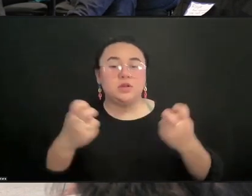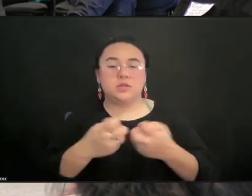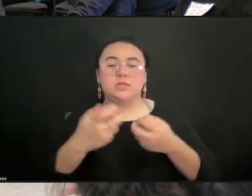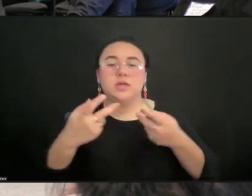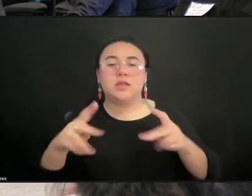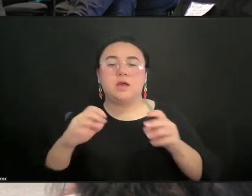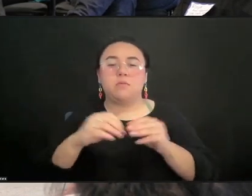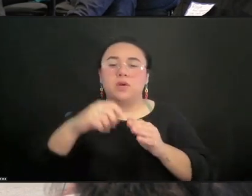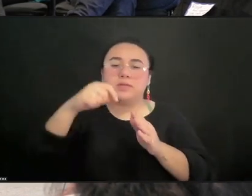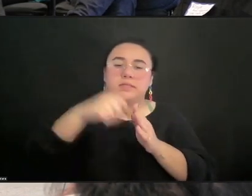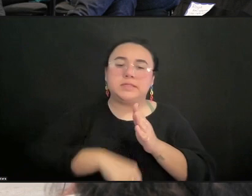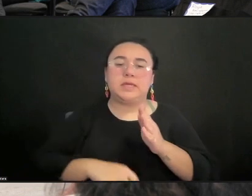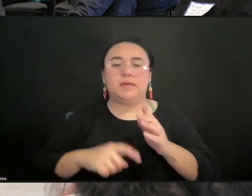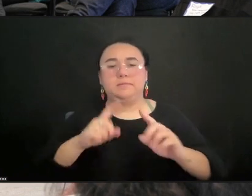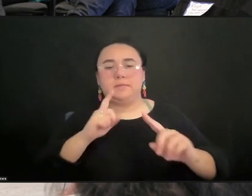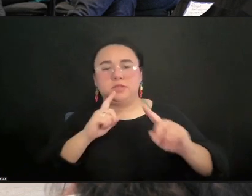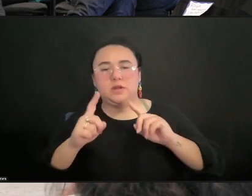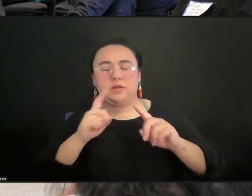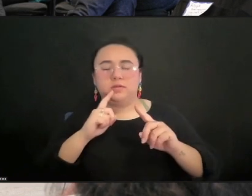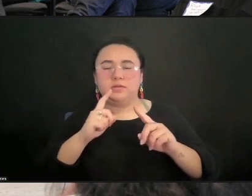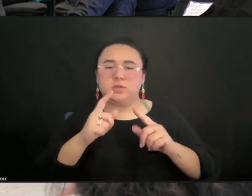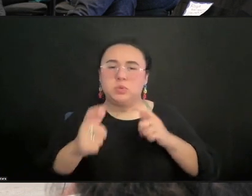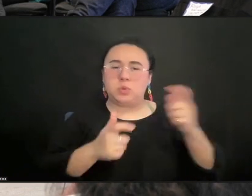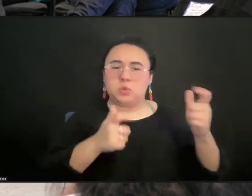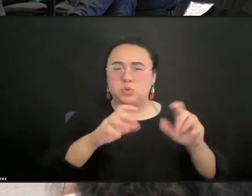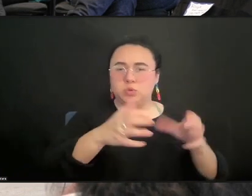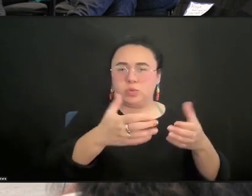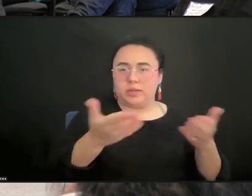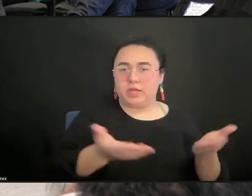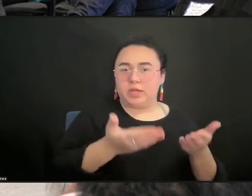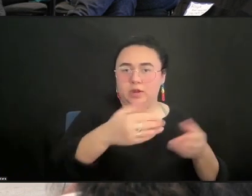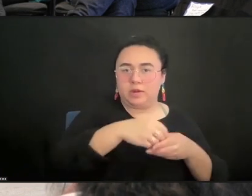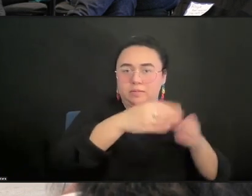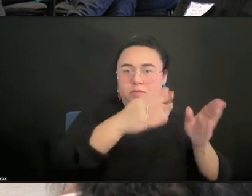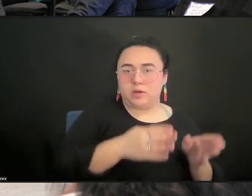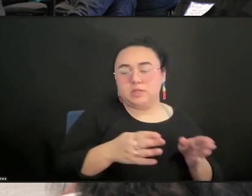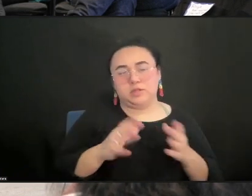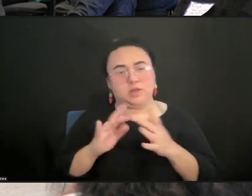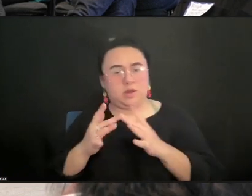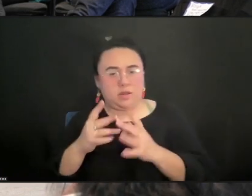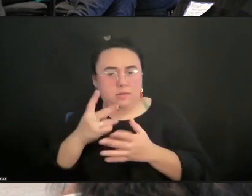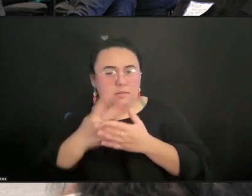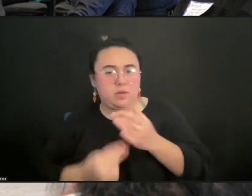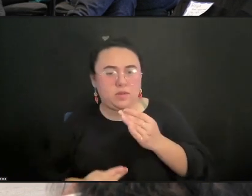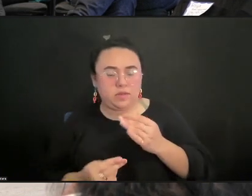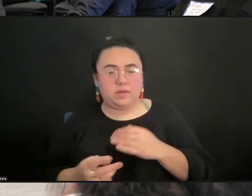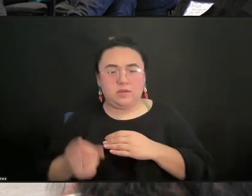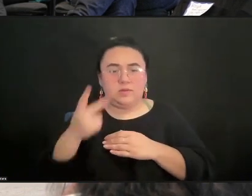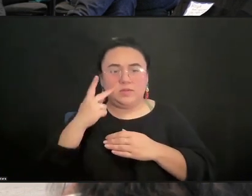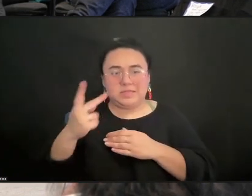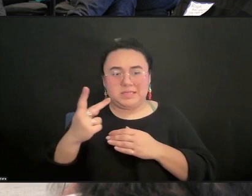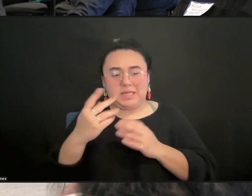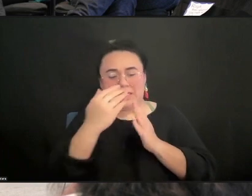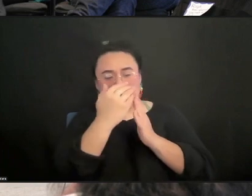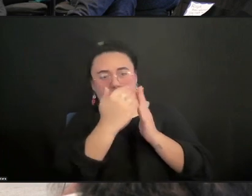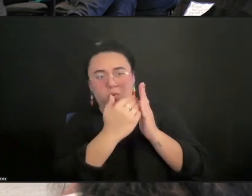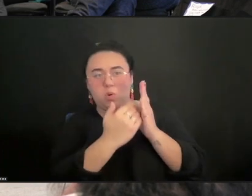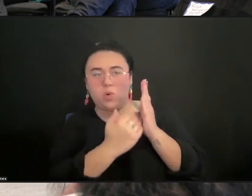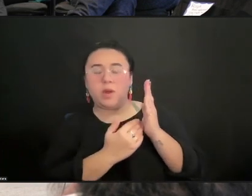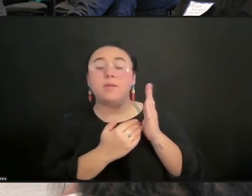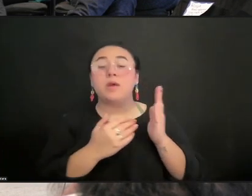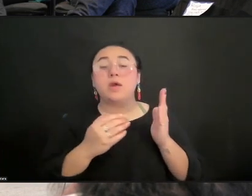group of people here and online. And as you can gather from the program, the group here in front of you today